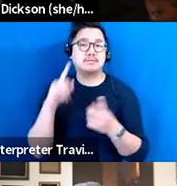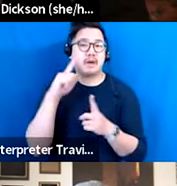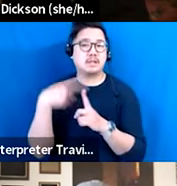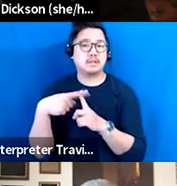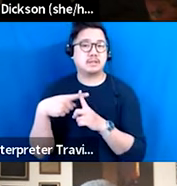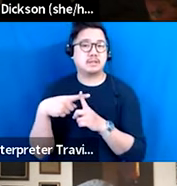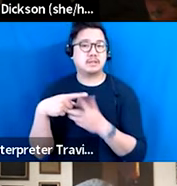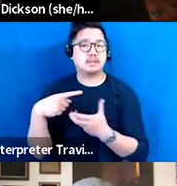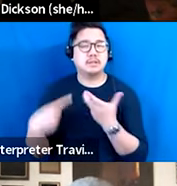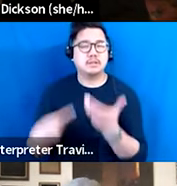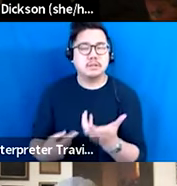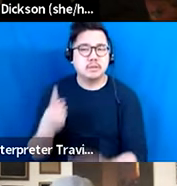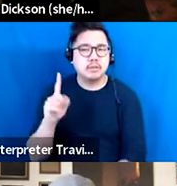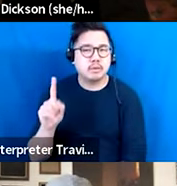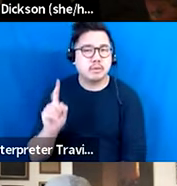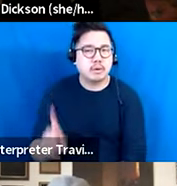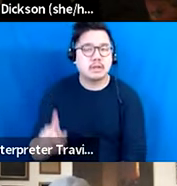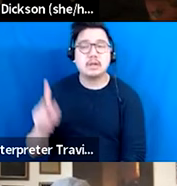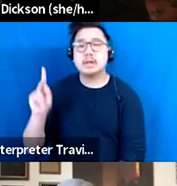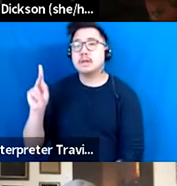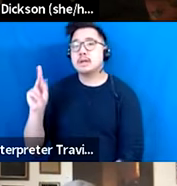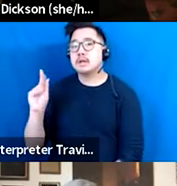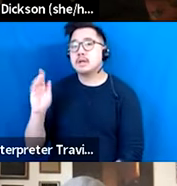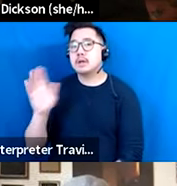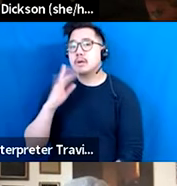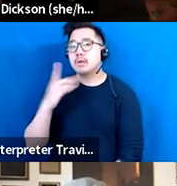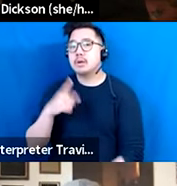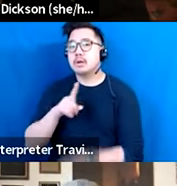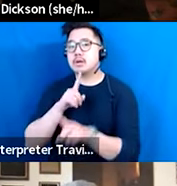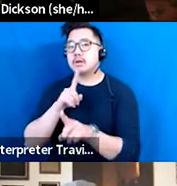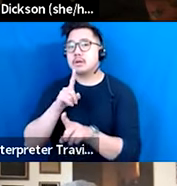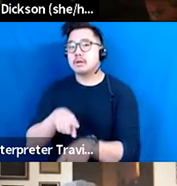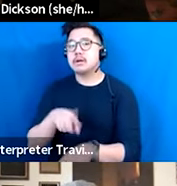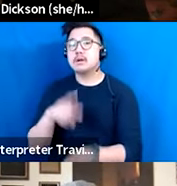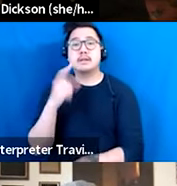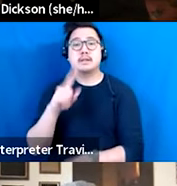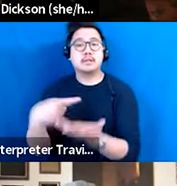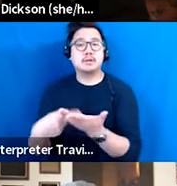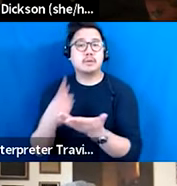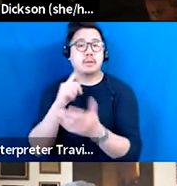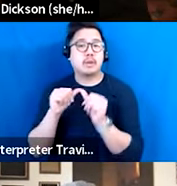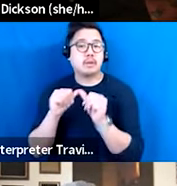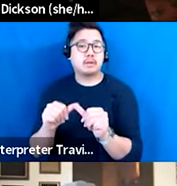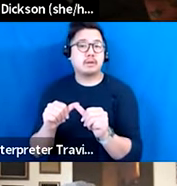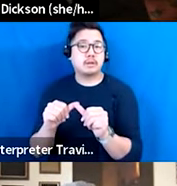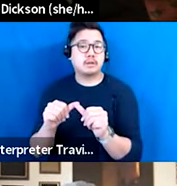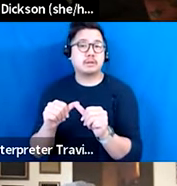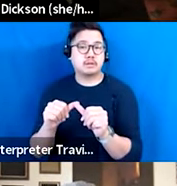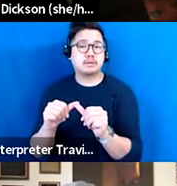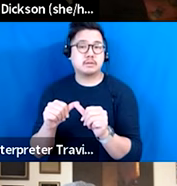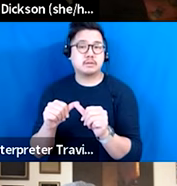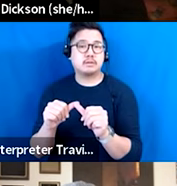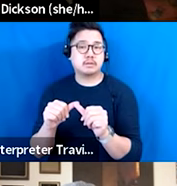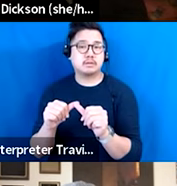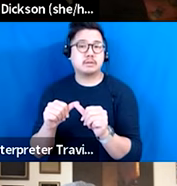more question, which Kate is going to ask, but I will say the answer to this, or this discussion will continue because following that question, we're going to